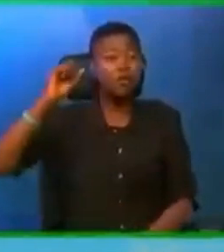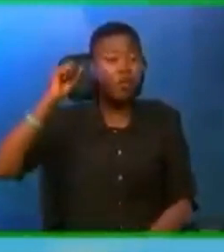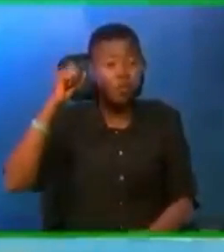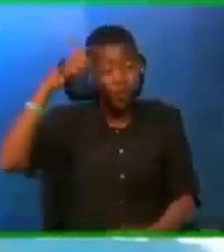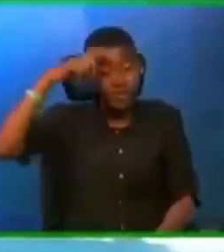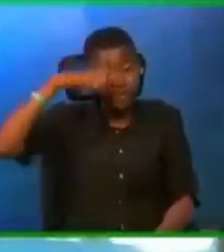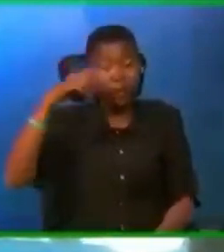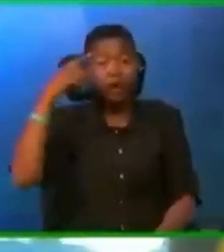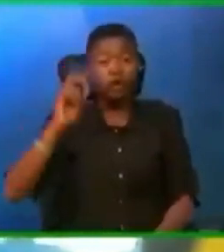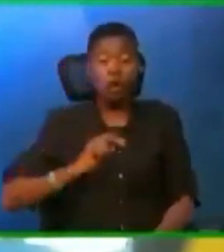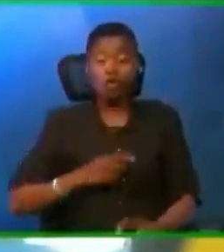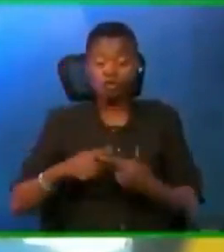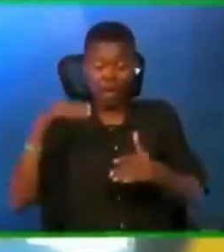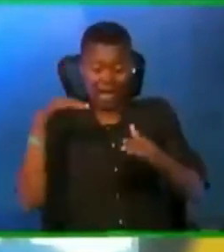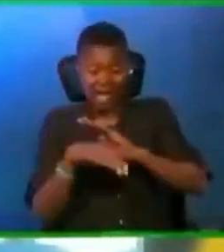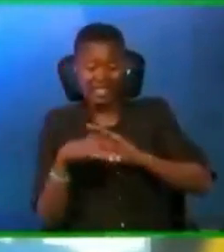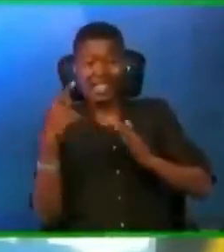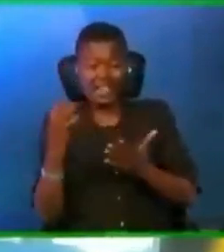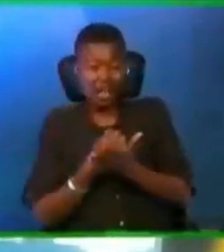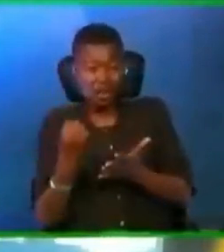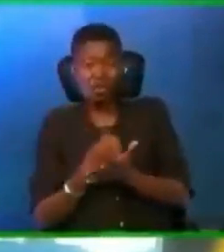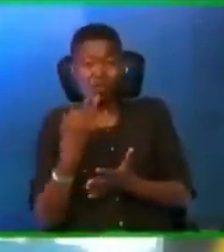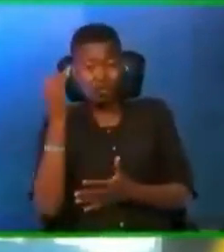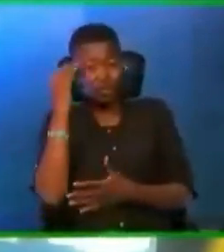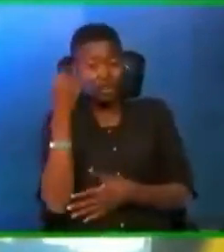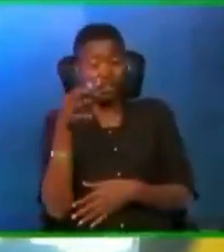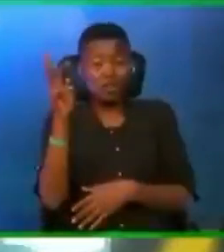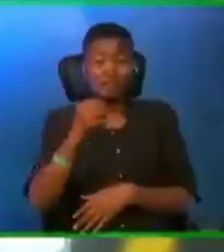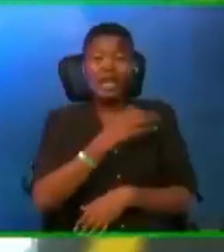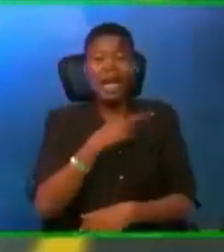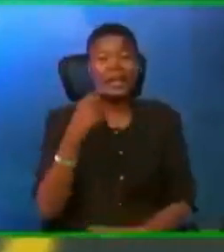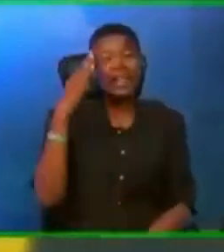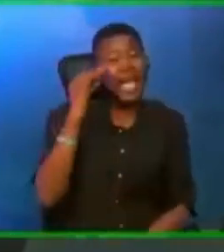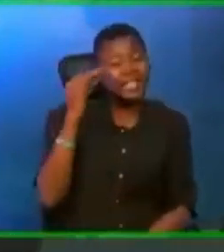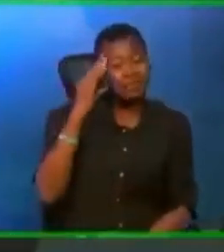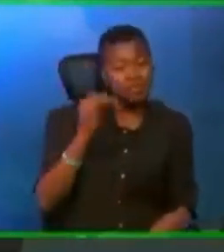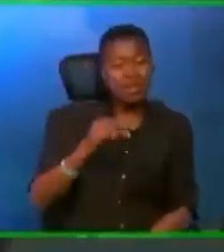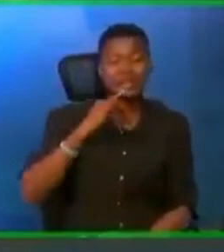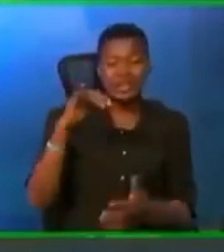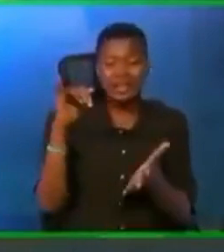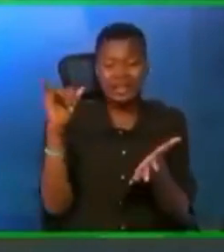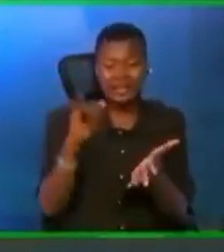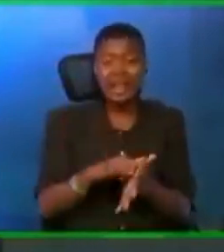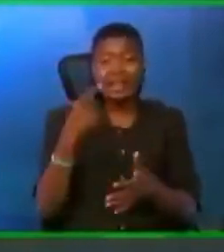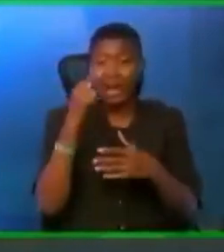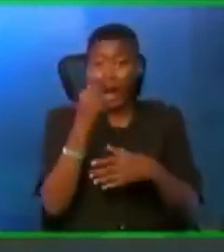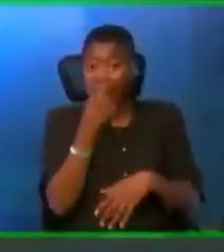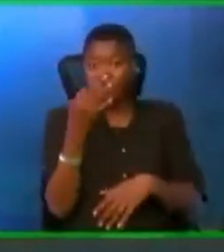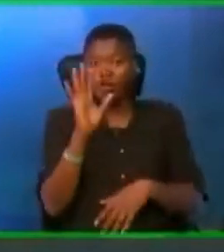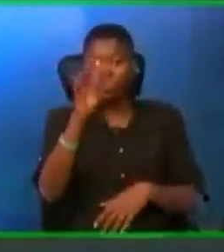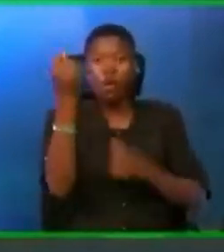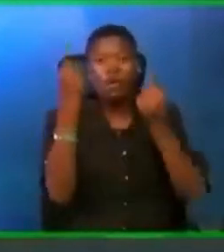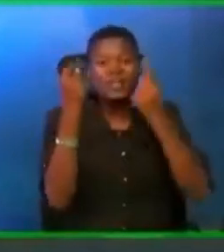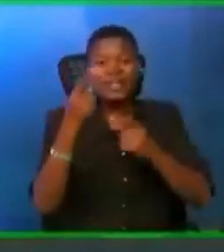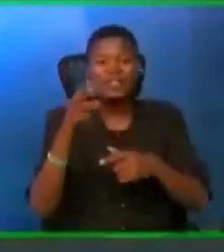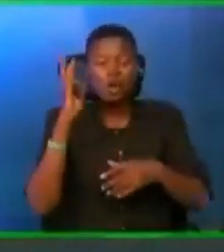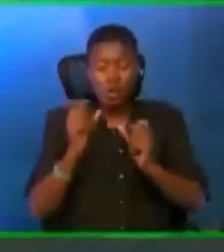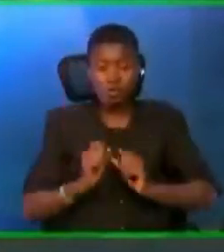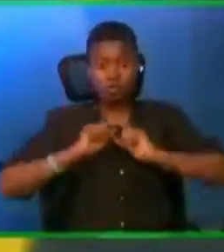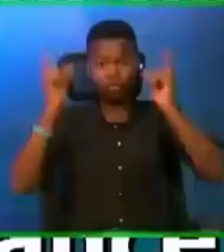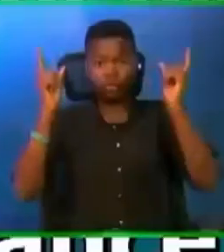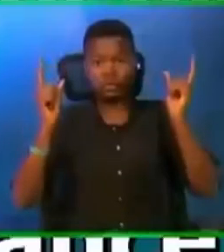the economy of the knowledge of him. And the experience of this entrance is in the fact that the eyes of your understanding will suddenly